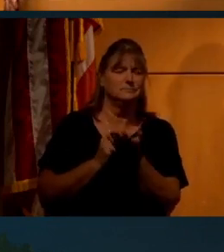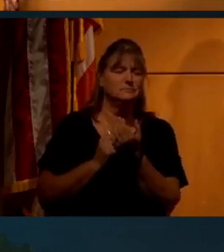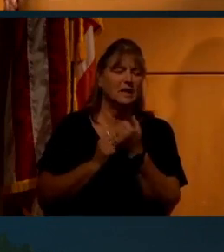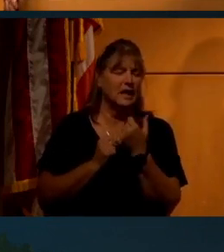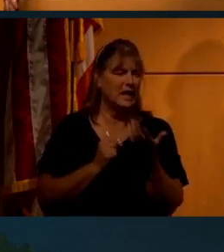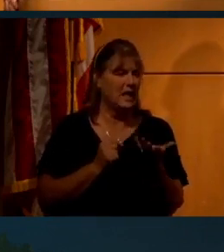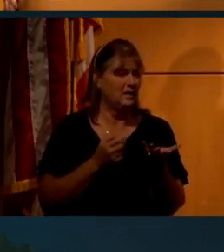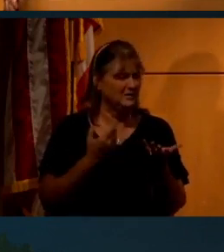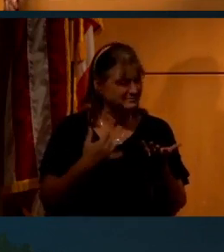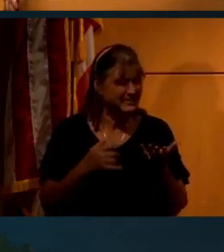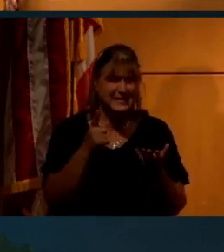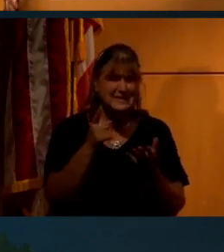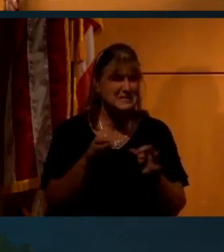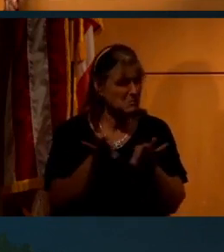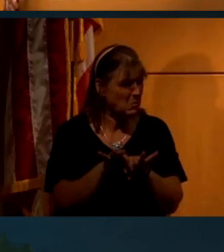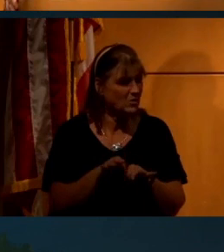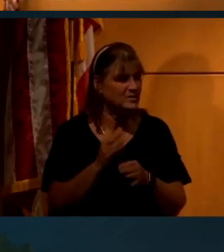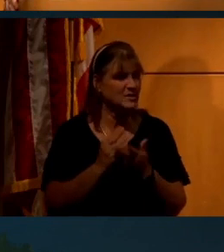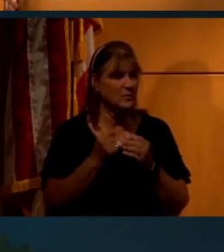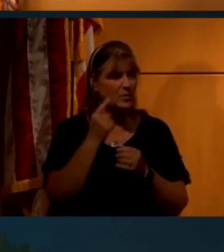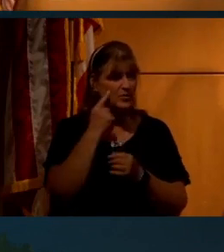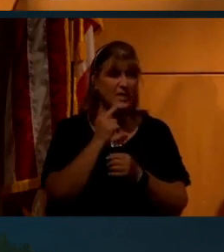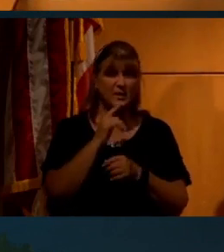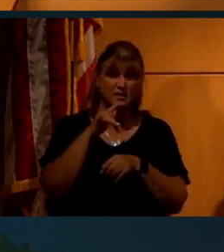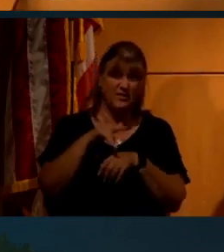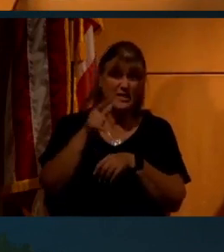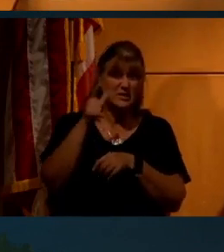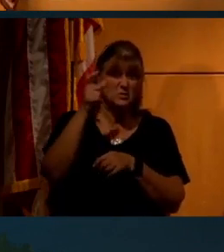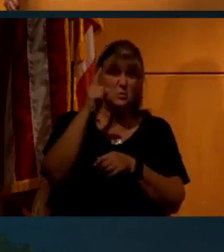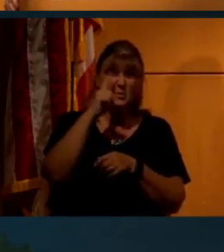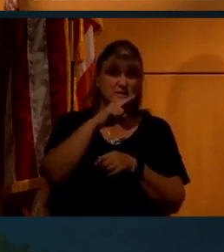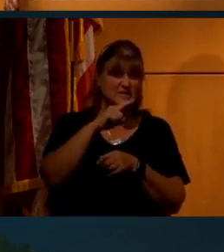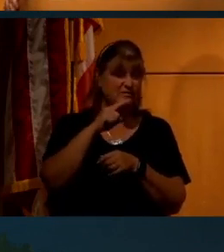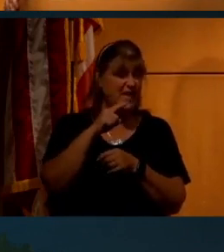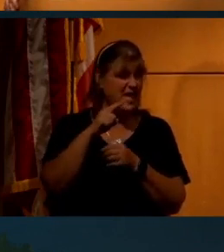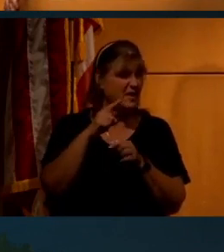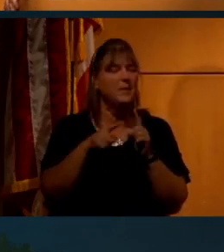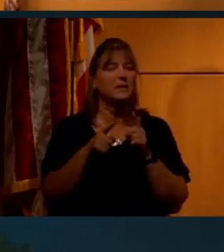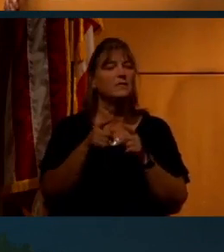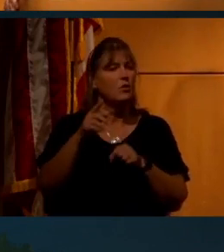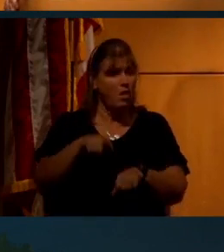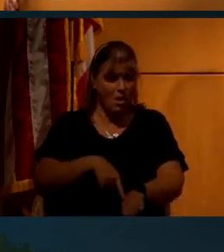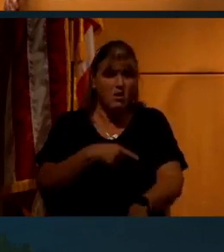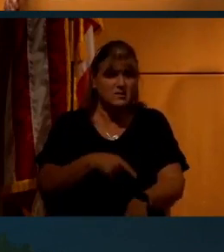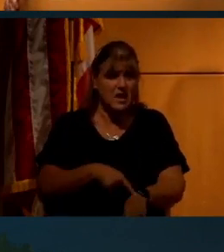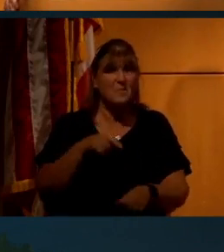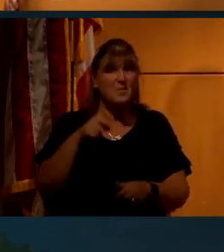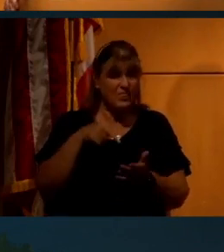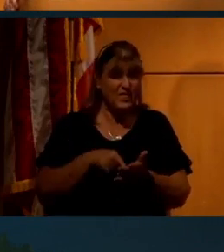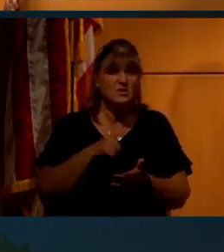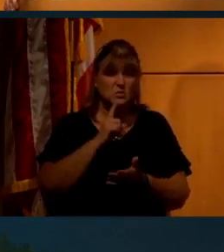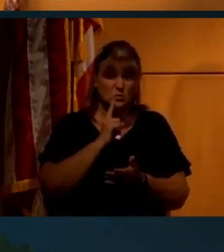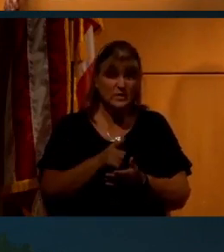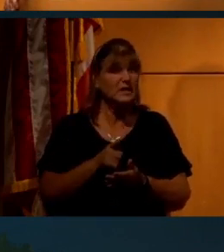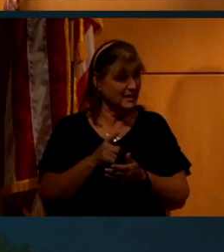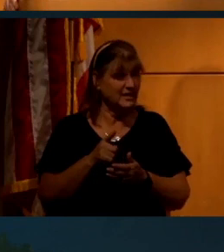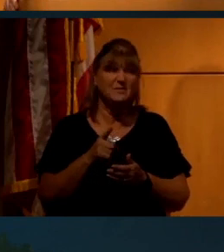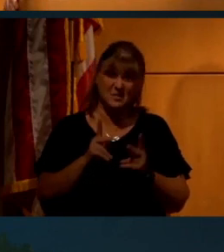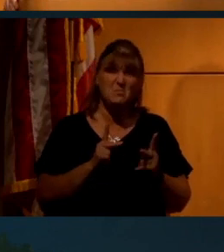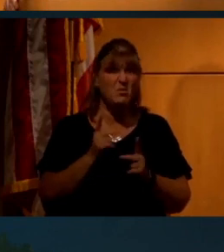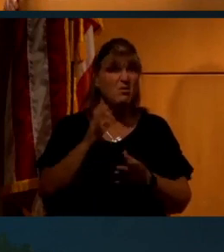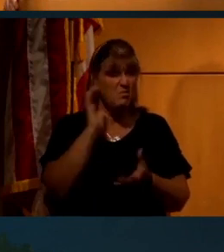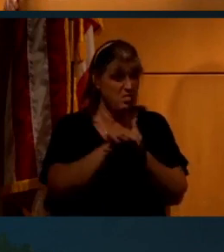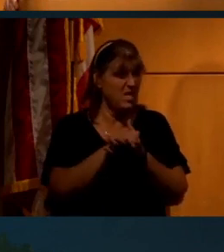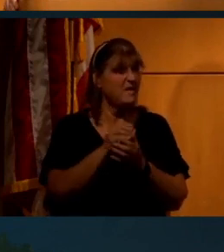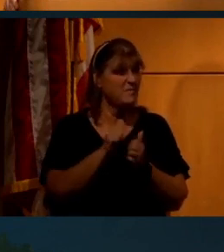And how important is this that some people think the moon landing was fake? Well, for a long time, this thing really had teeth and a lot of